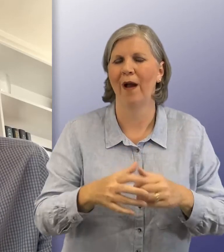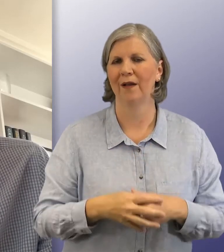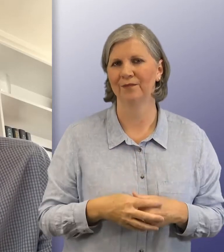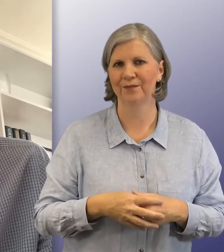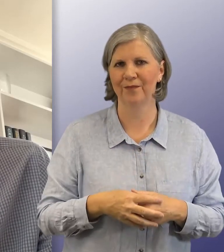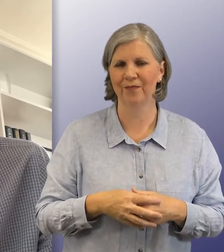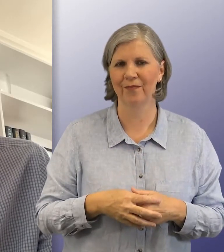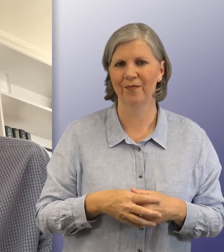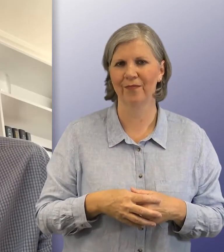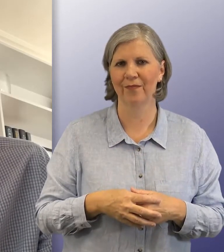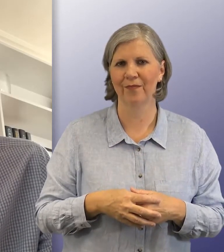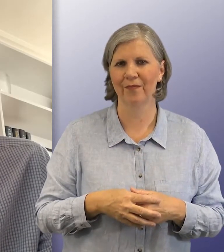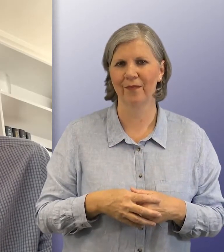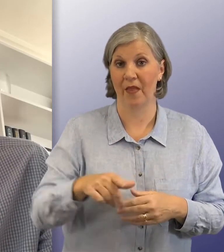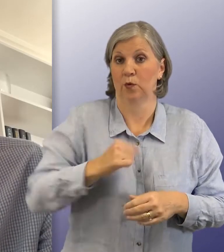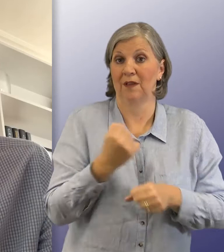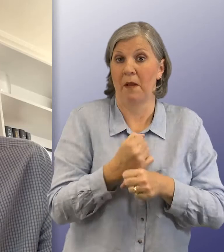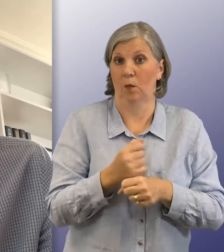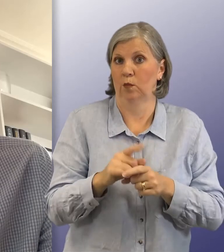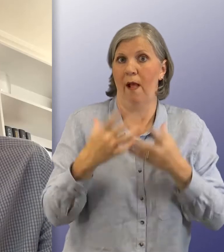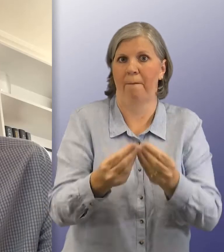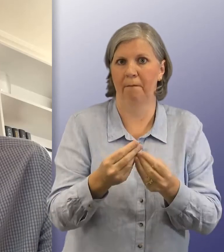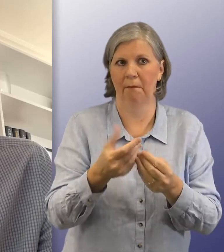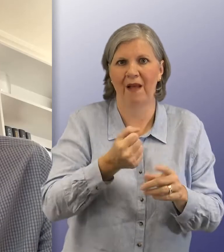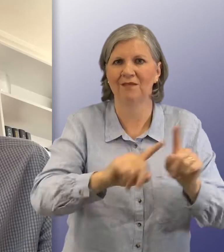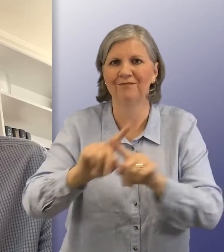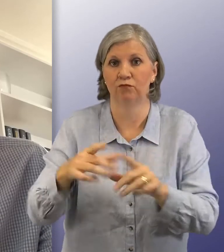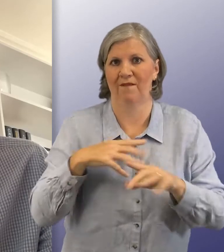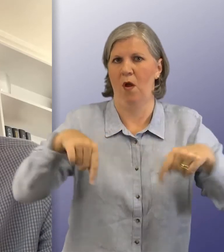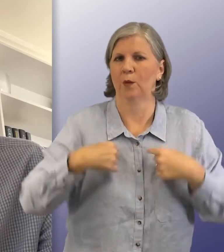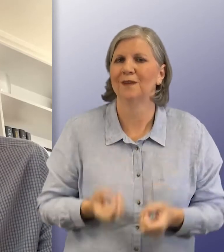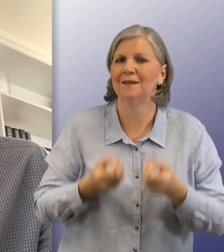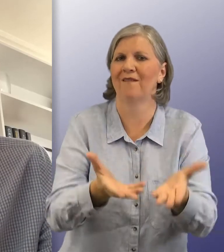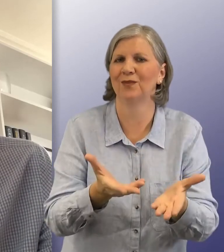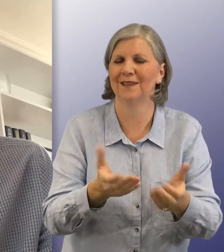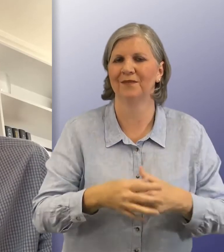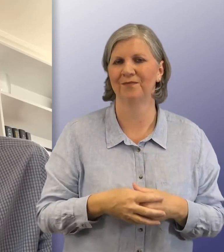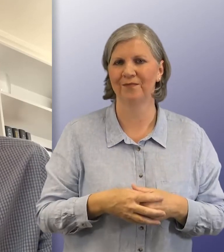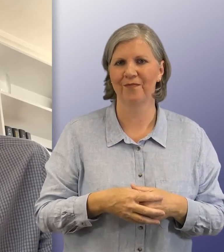set out in law and the Scottish Government also help to get the benefits ready for us to deliver.